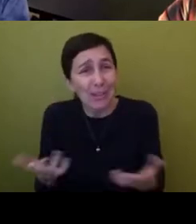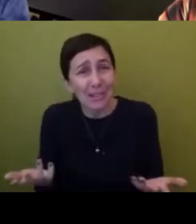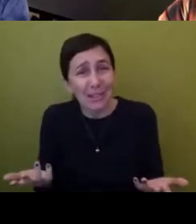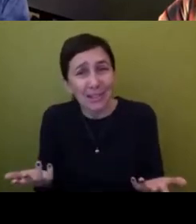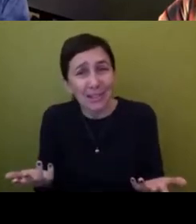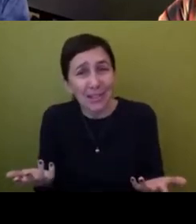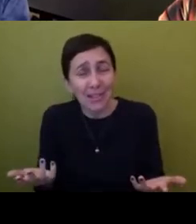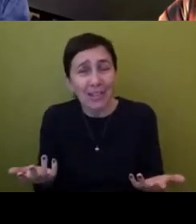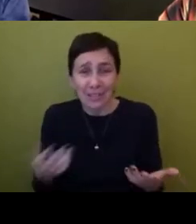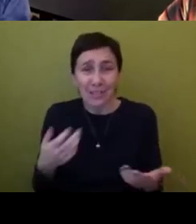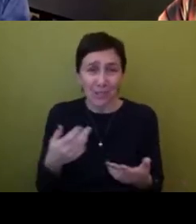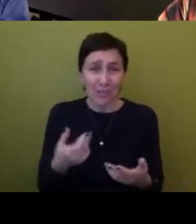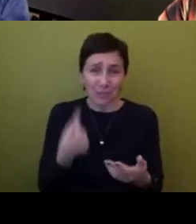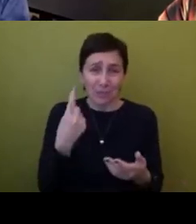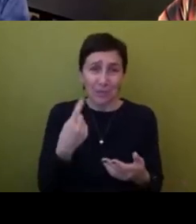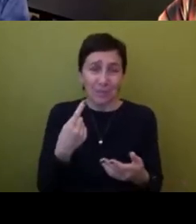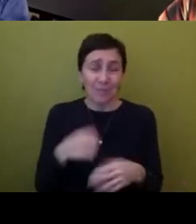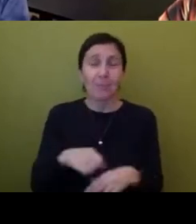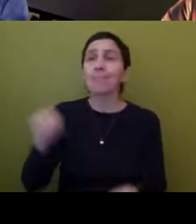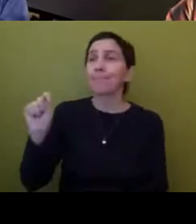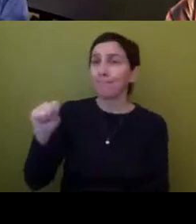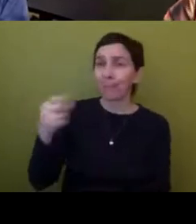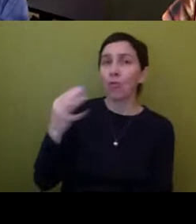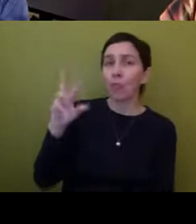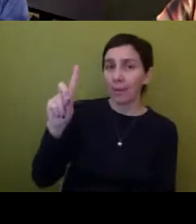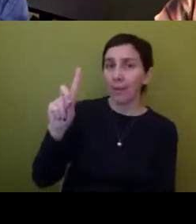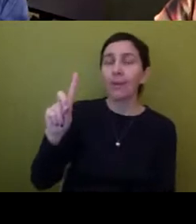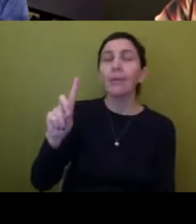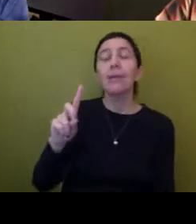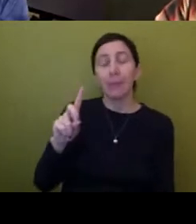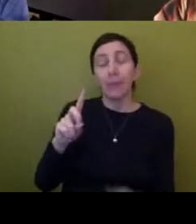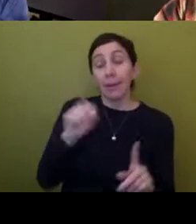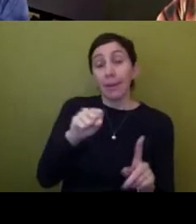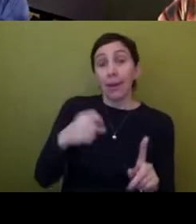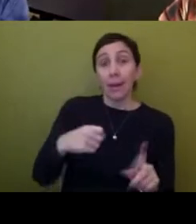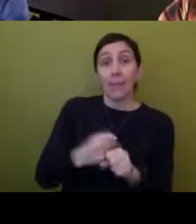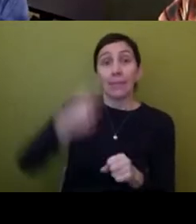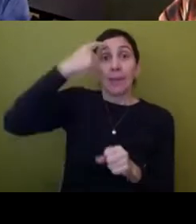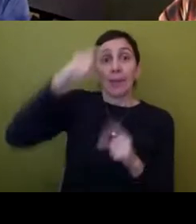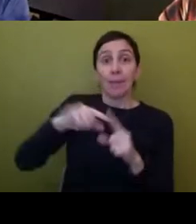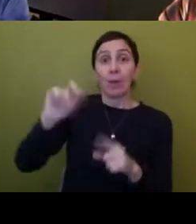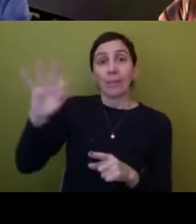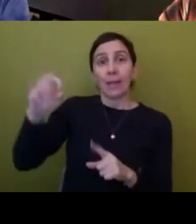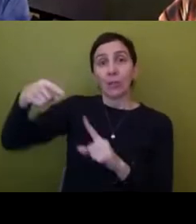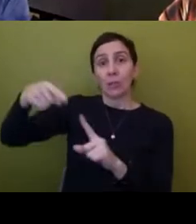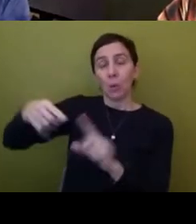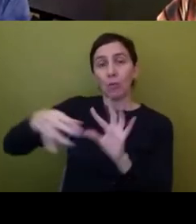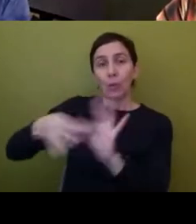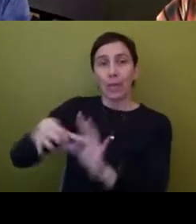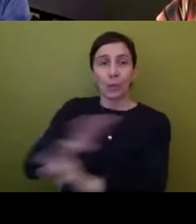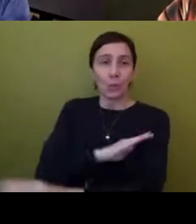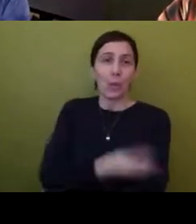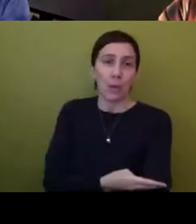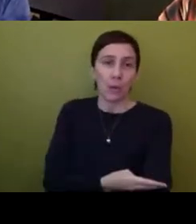um, yeah. Well, I mean, I think that's also brings up the point that Jeff made originally about the power, right? The fact is when you realize